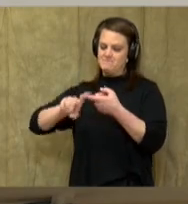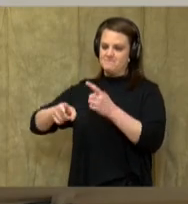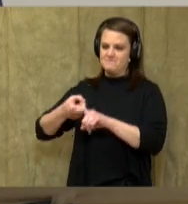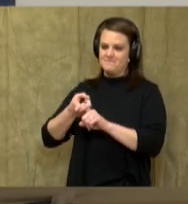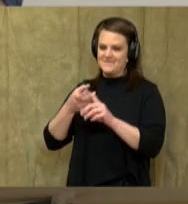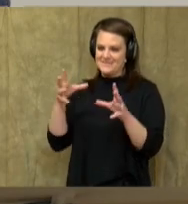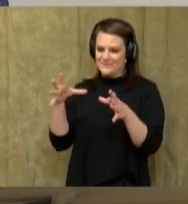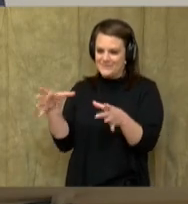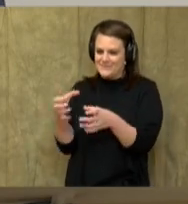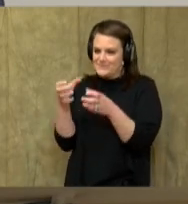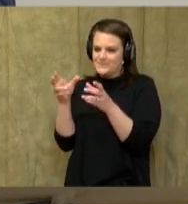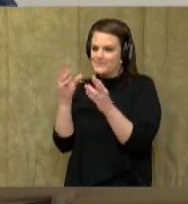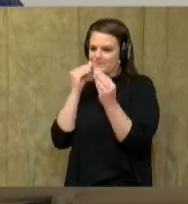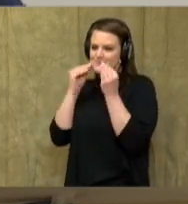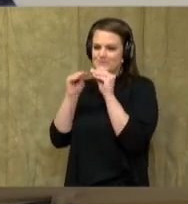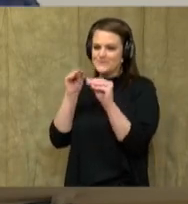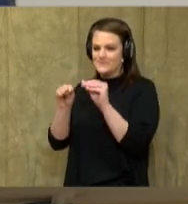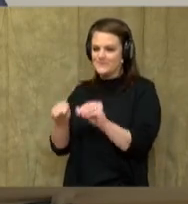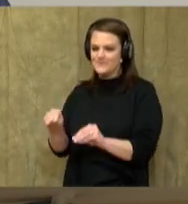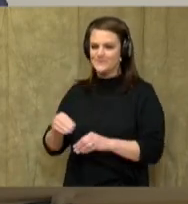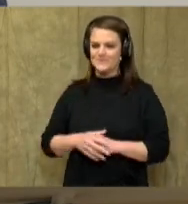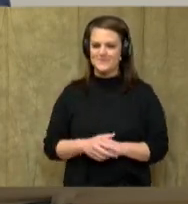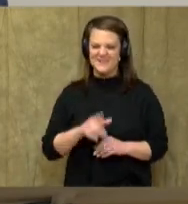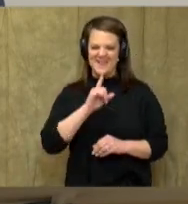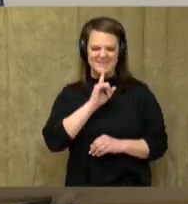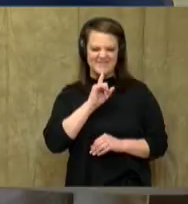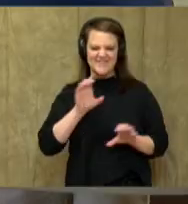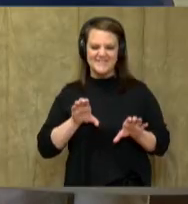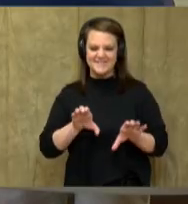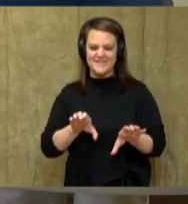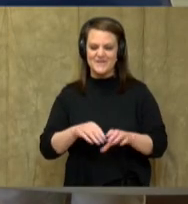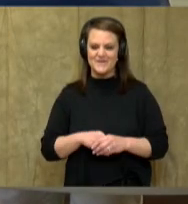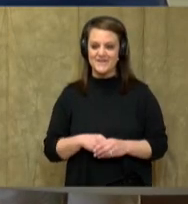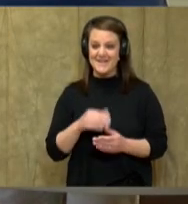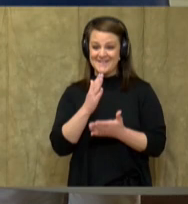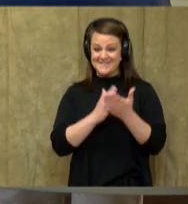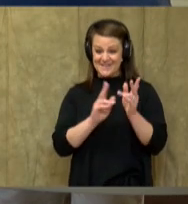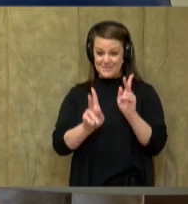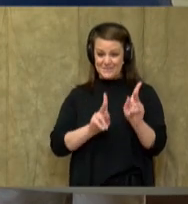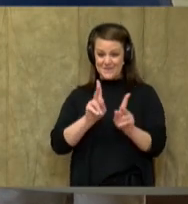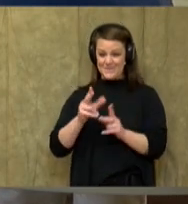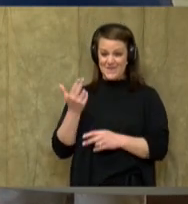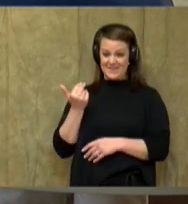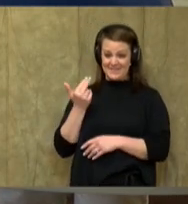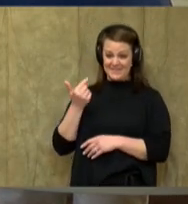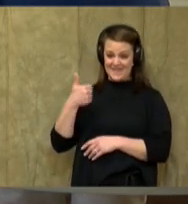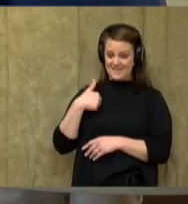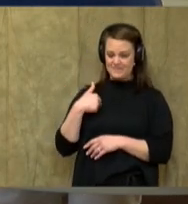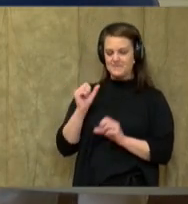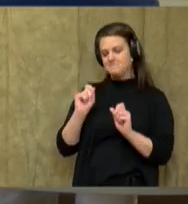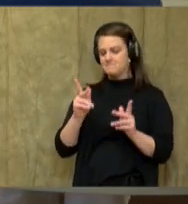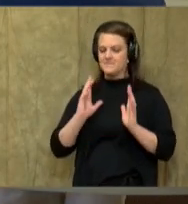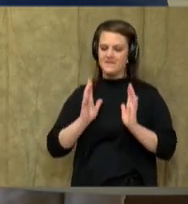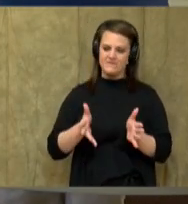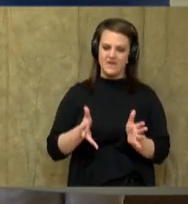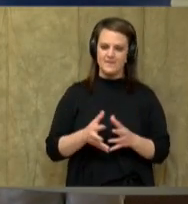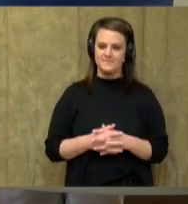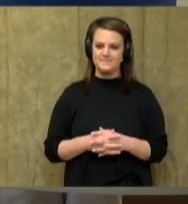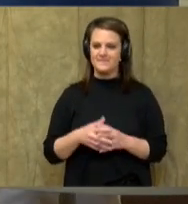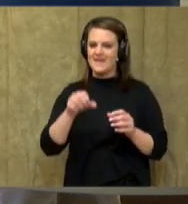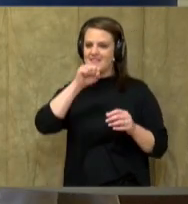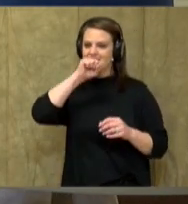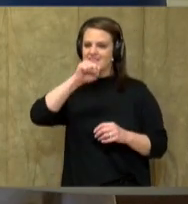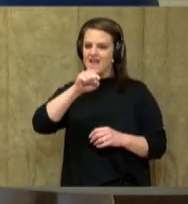want to squeeze him and kiss him all over. I really do. Some people make fun of me for doing that, but that's okay. I'm into little